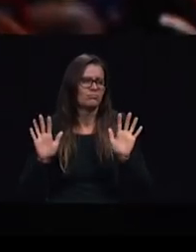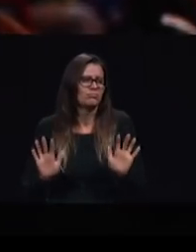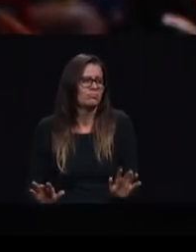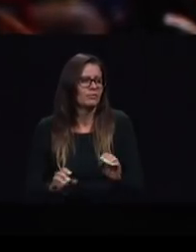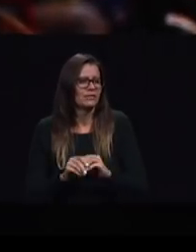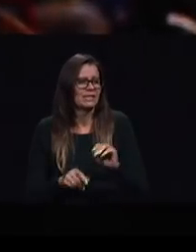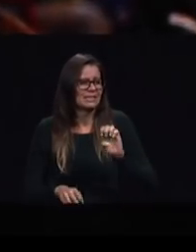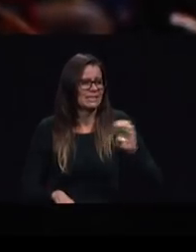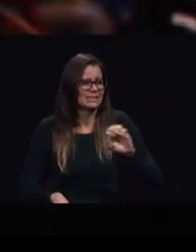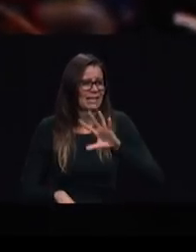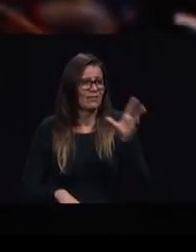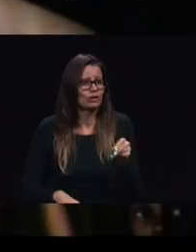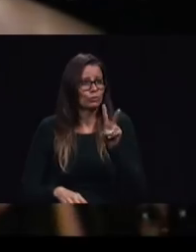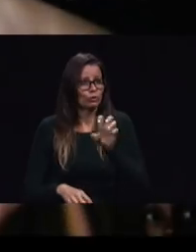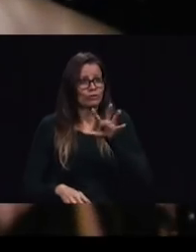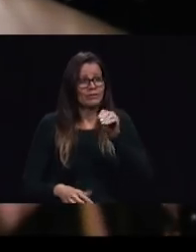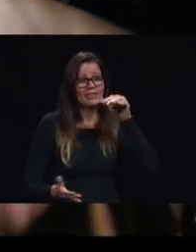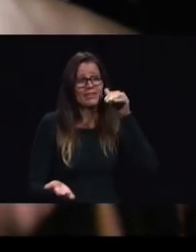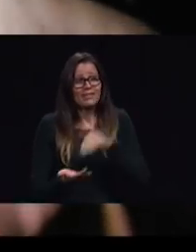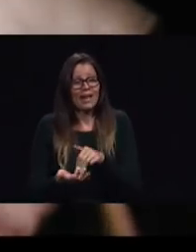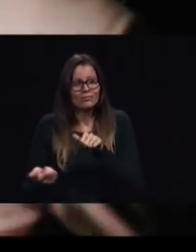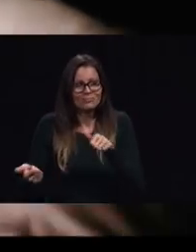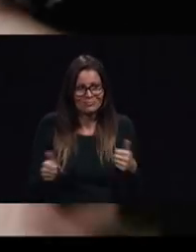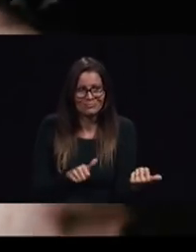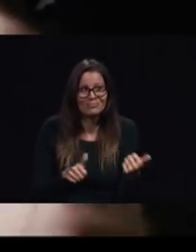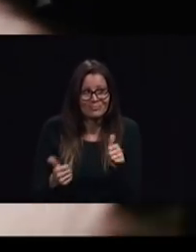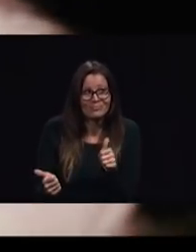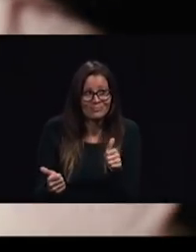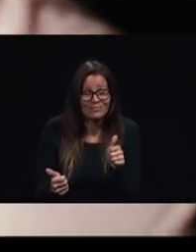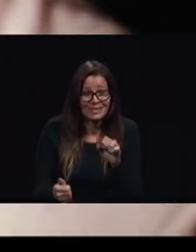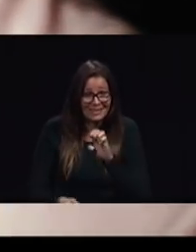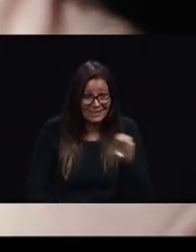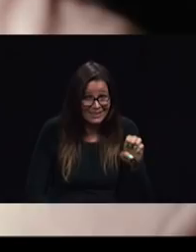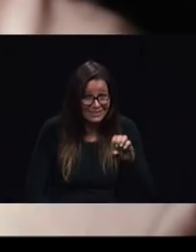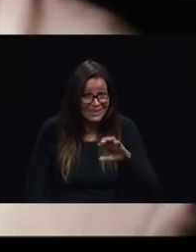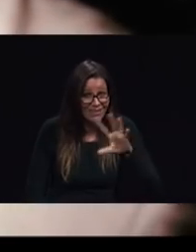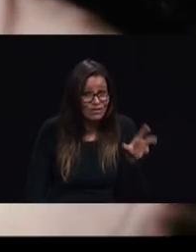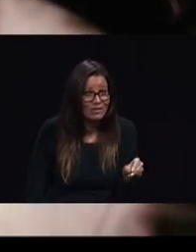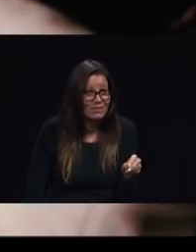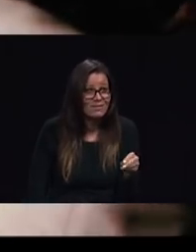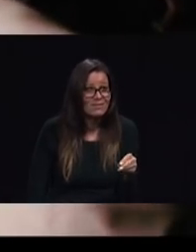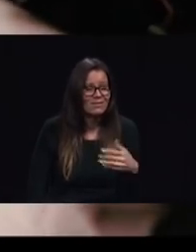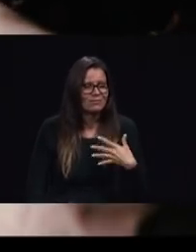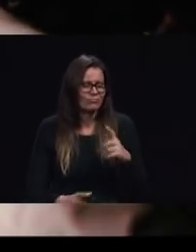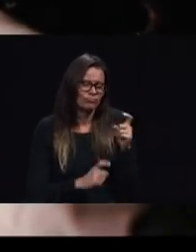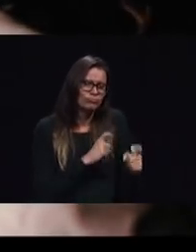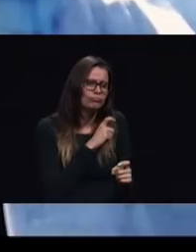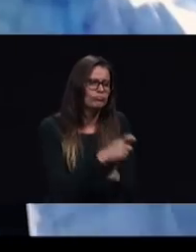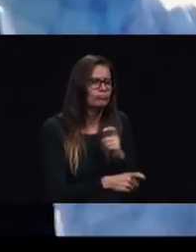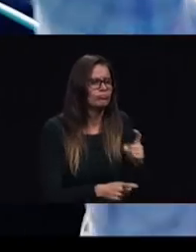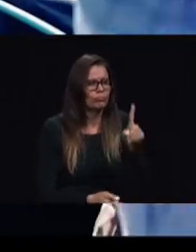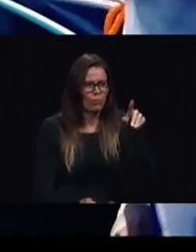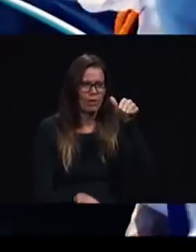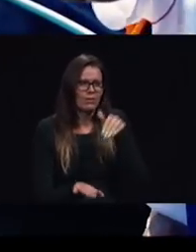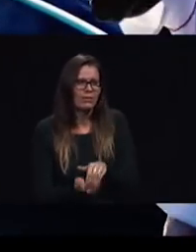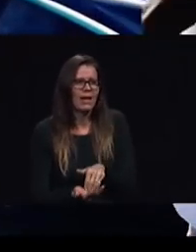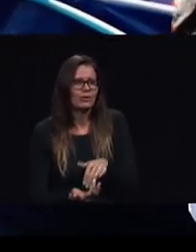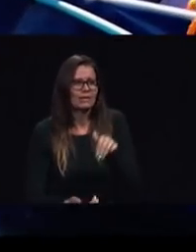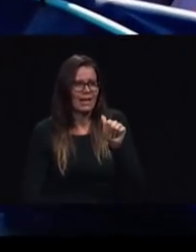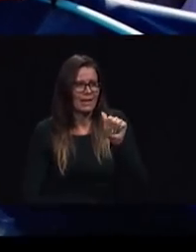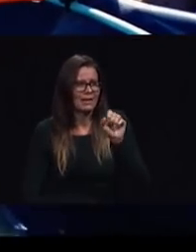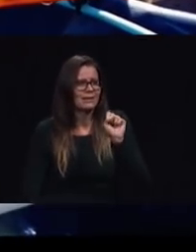people have been baptized in East Africa it's thrilling we gave them 1,000 video projectors ASI has given them